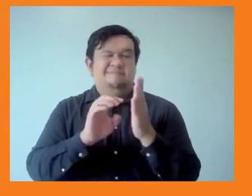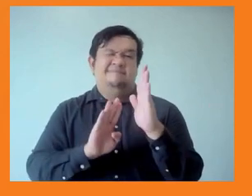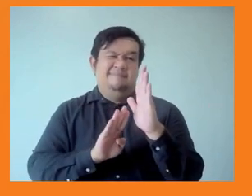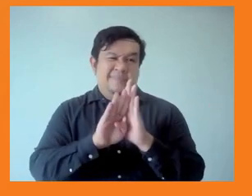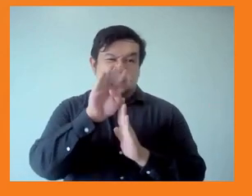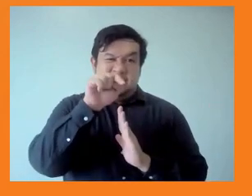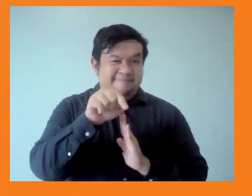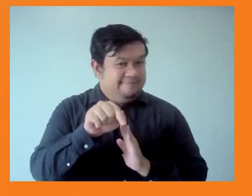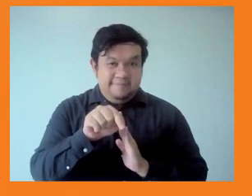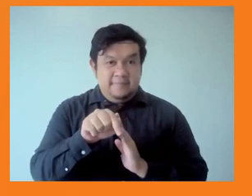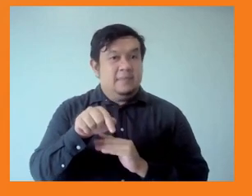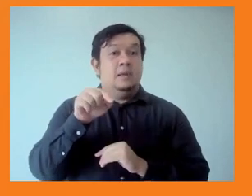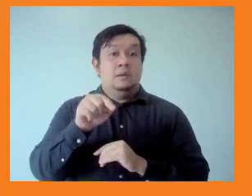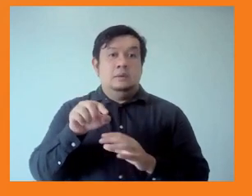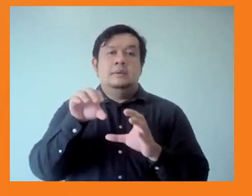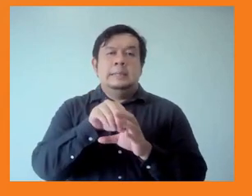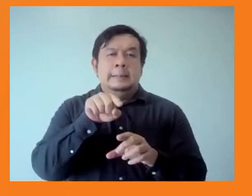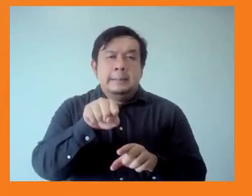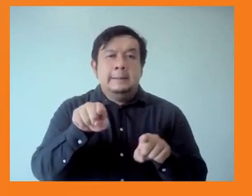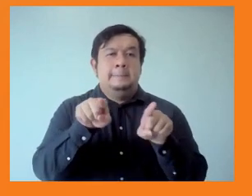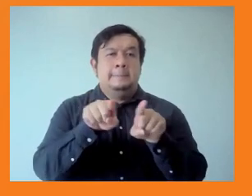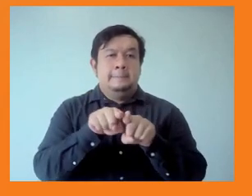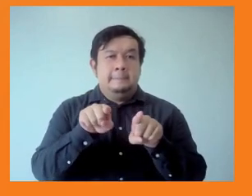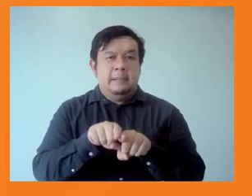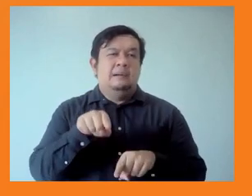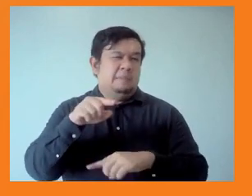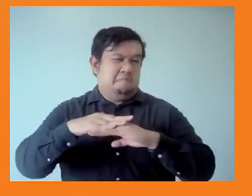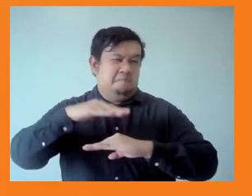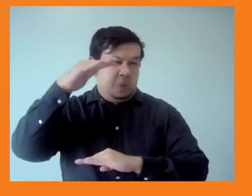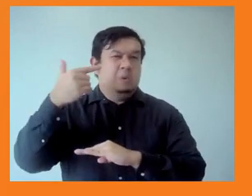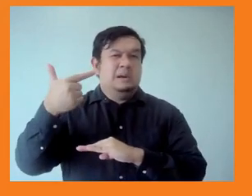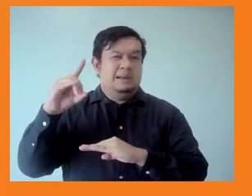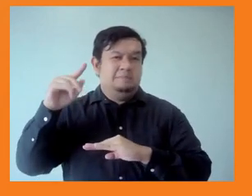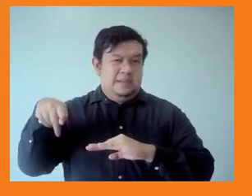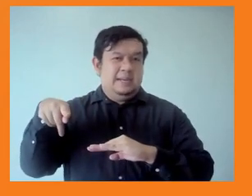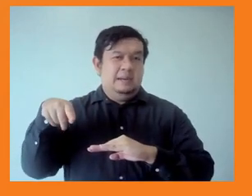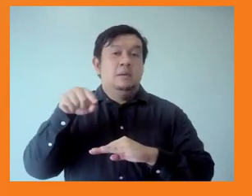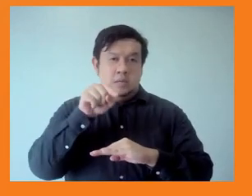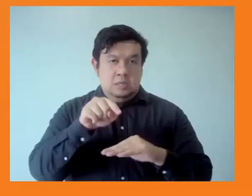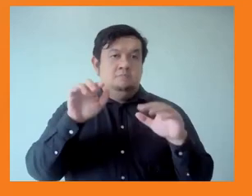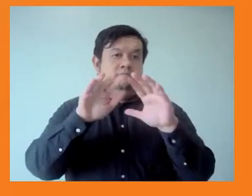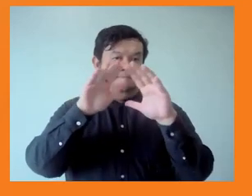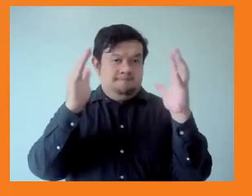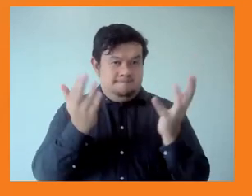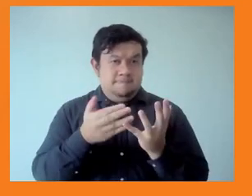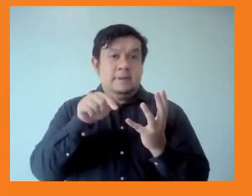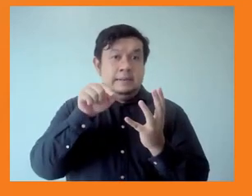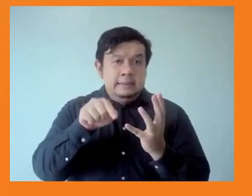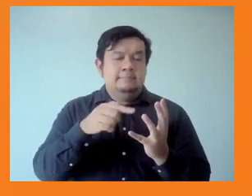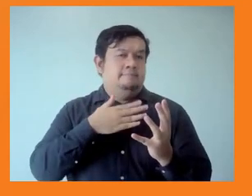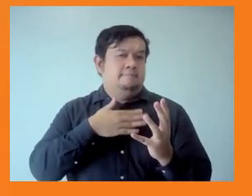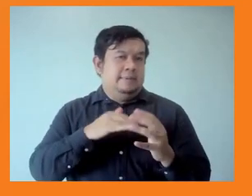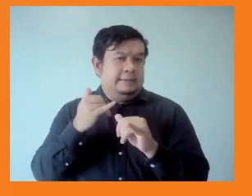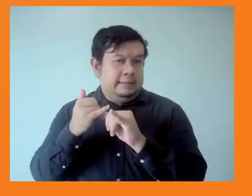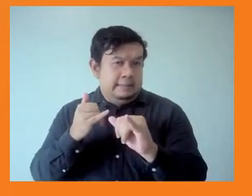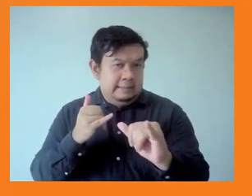and we need to move from GDP to a more holistic measure, which is well-being. And this has been argued by Nobel Prize-winning